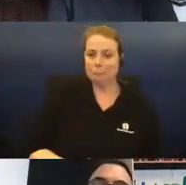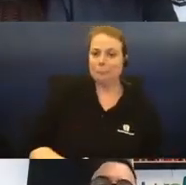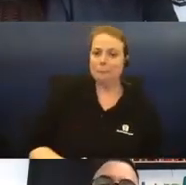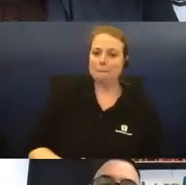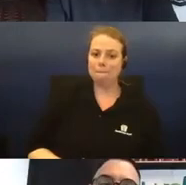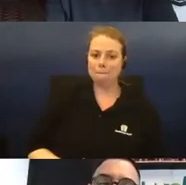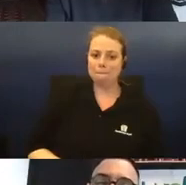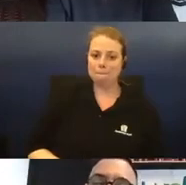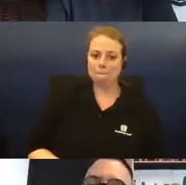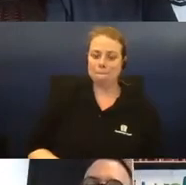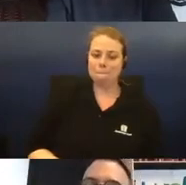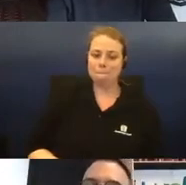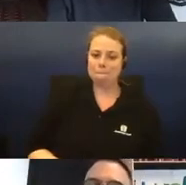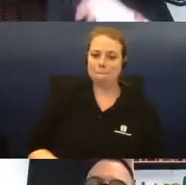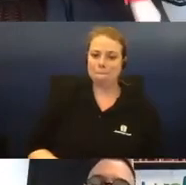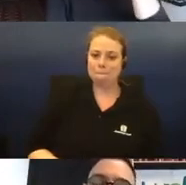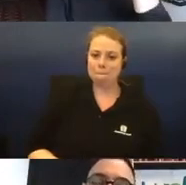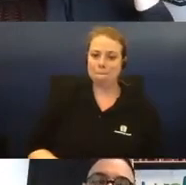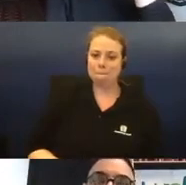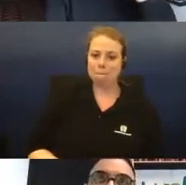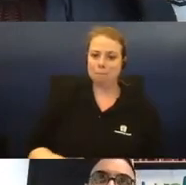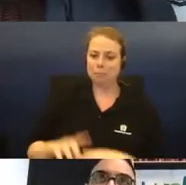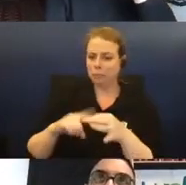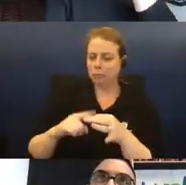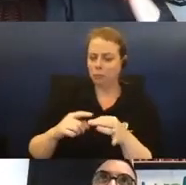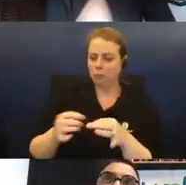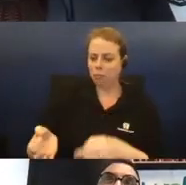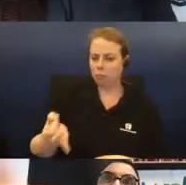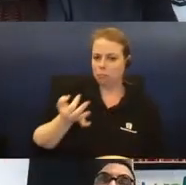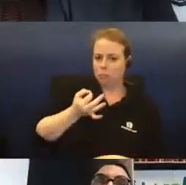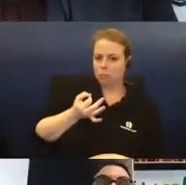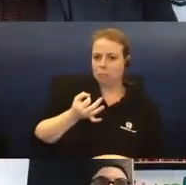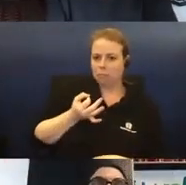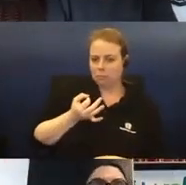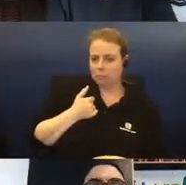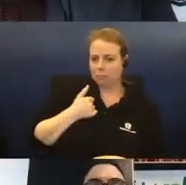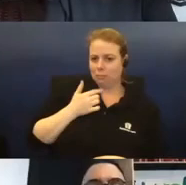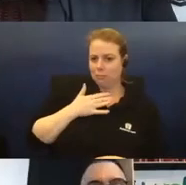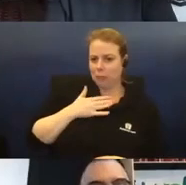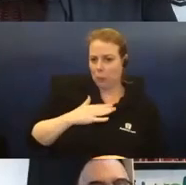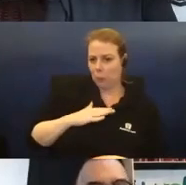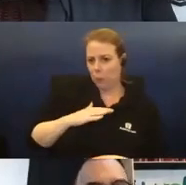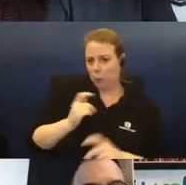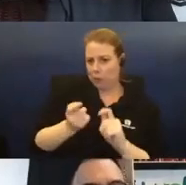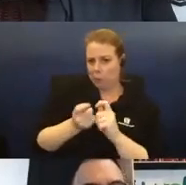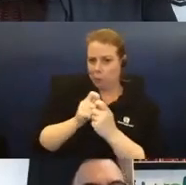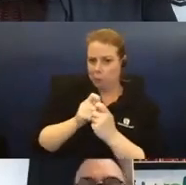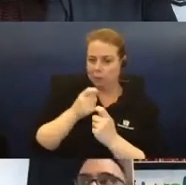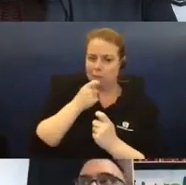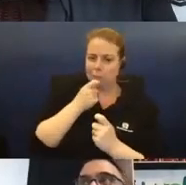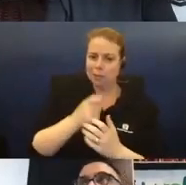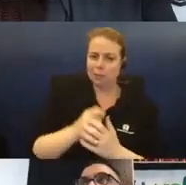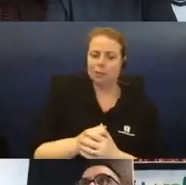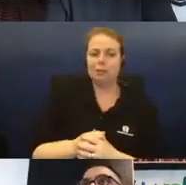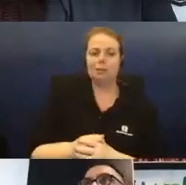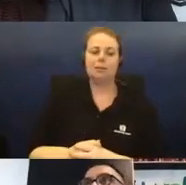I want to, questions come in that I want to kind of frame a little bit. The question